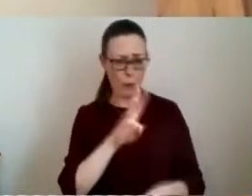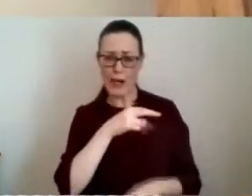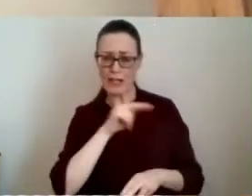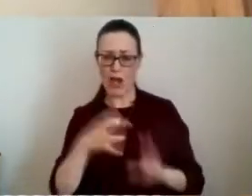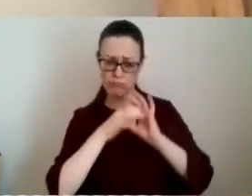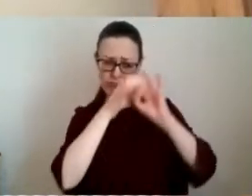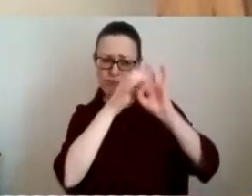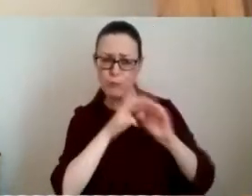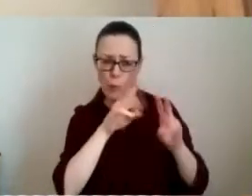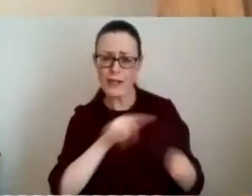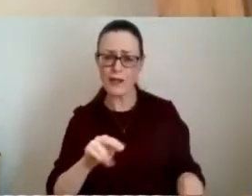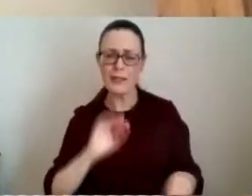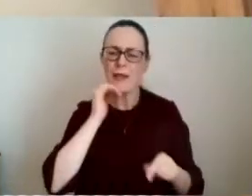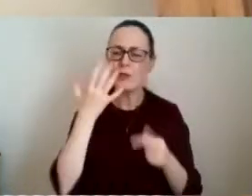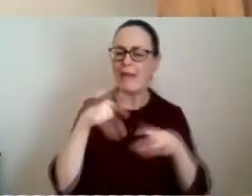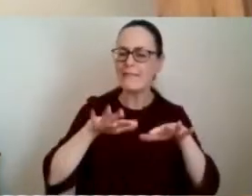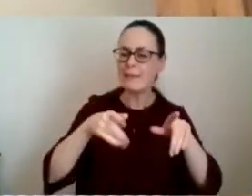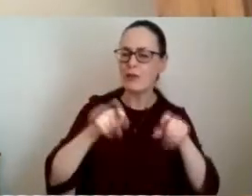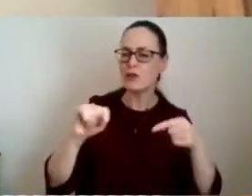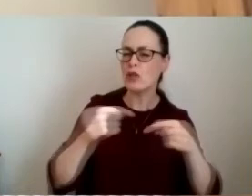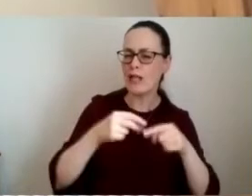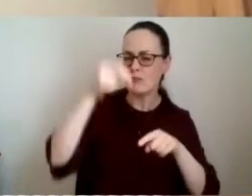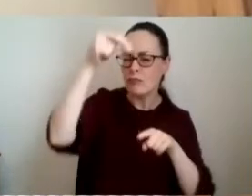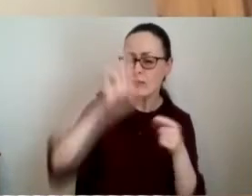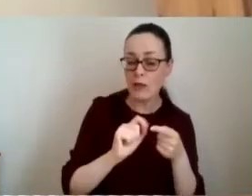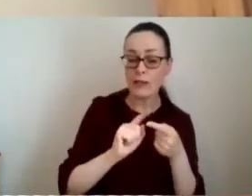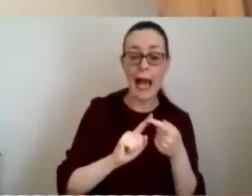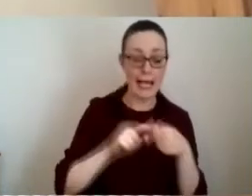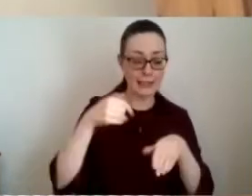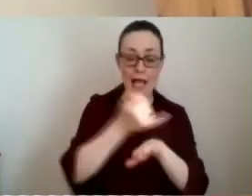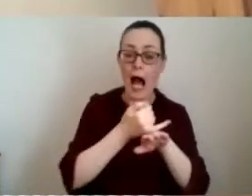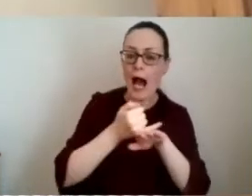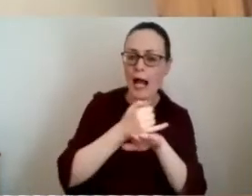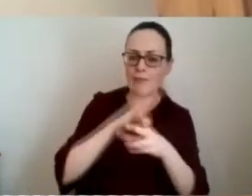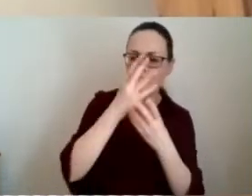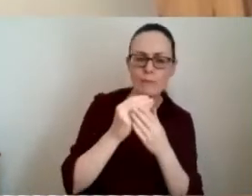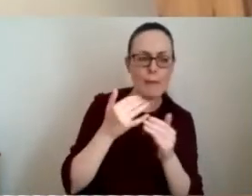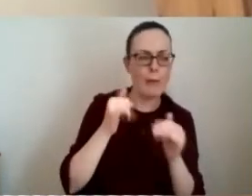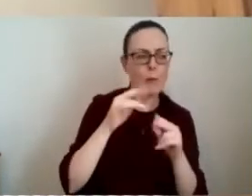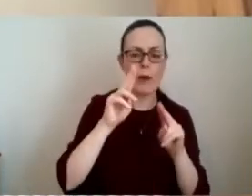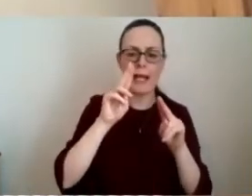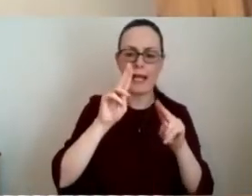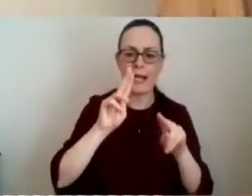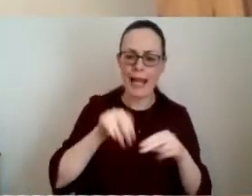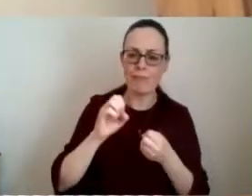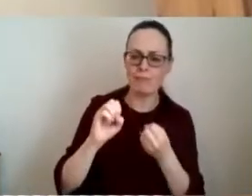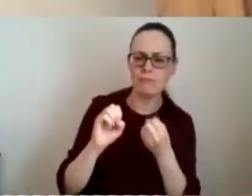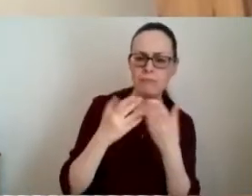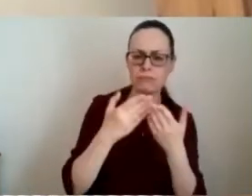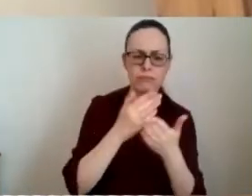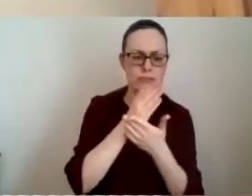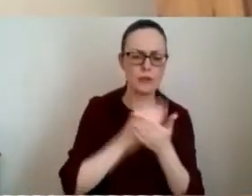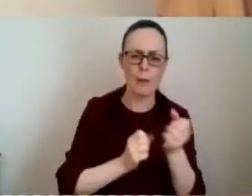as we are facing similar challenges and as an island perhaps we could have a critical mass to deliver some services